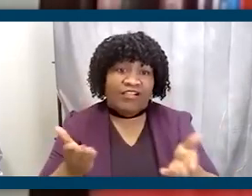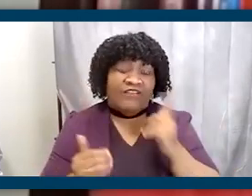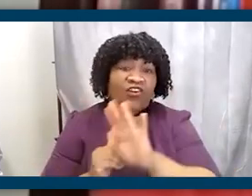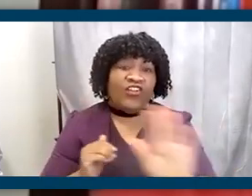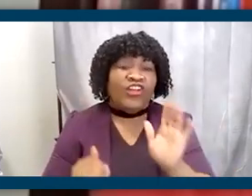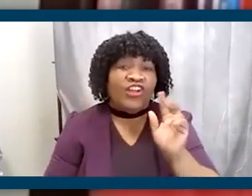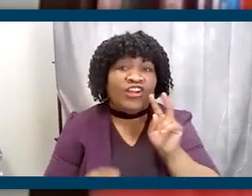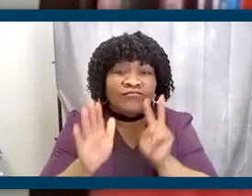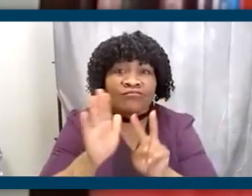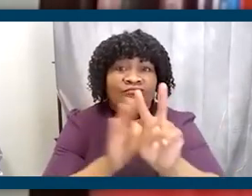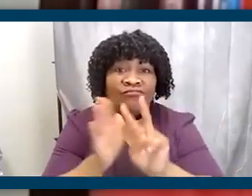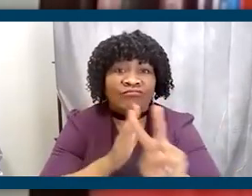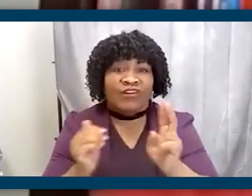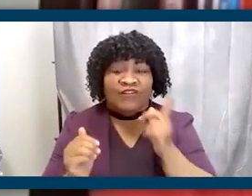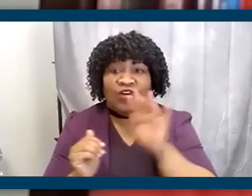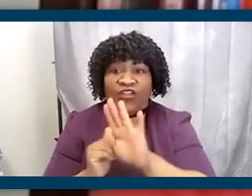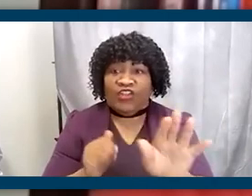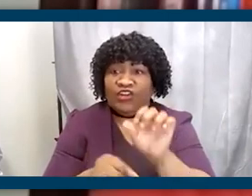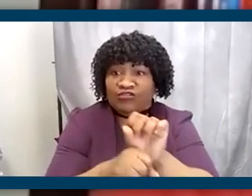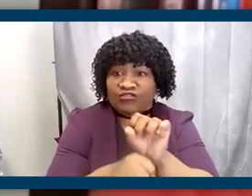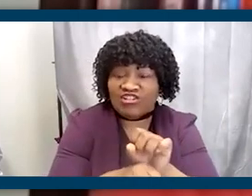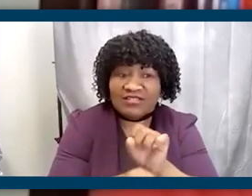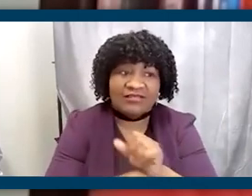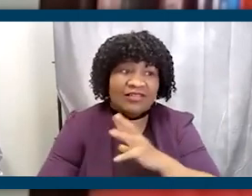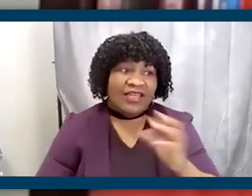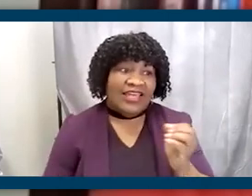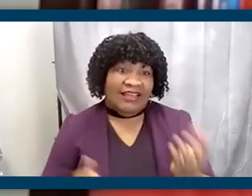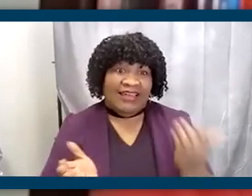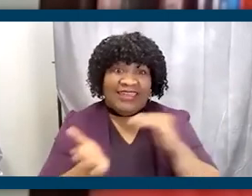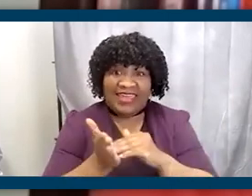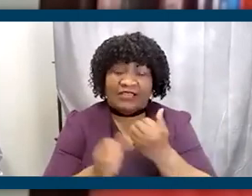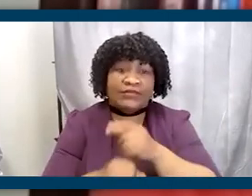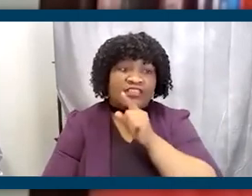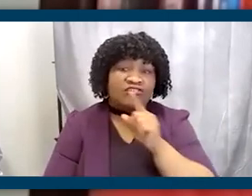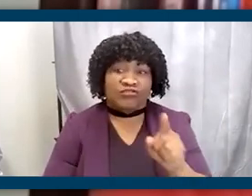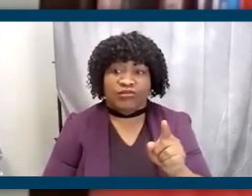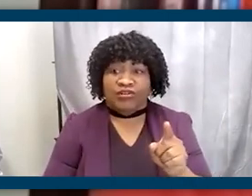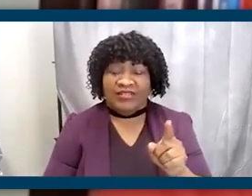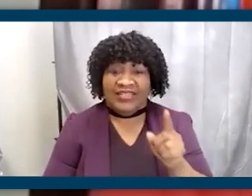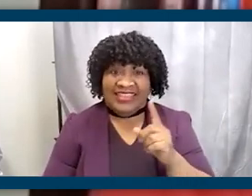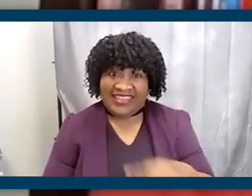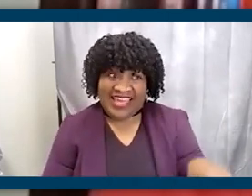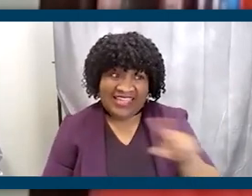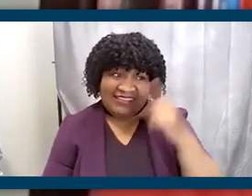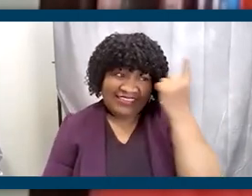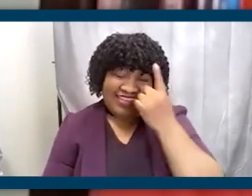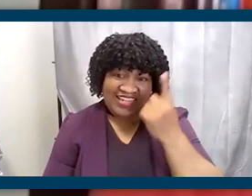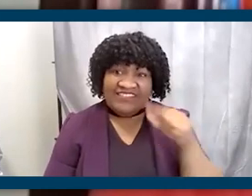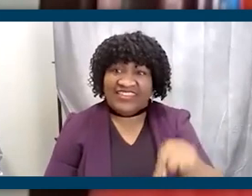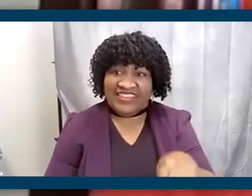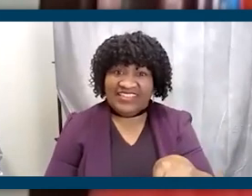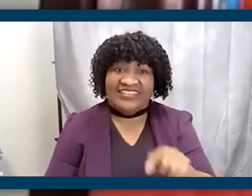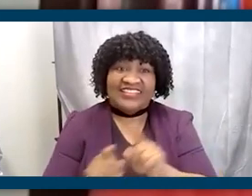insightfulness, for their charges. And once again, making sure that, that think of this as a